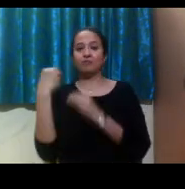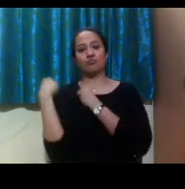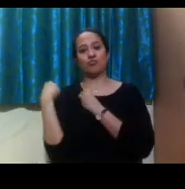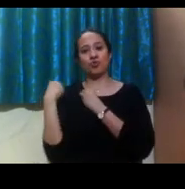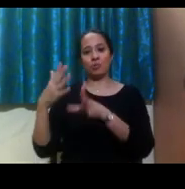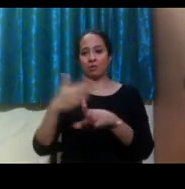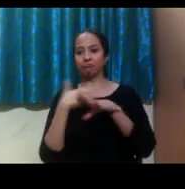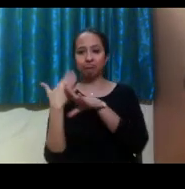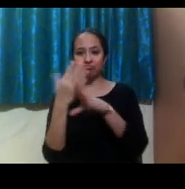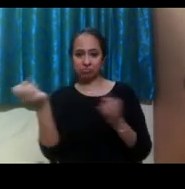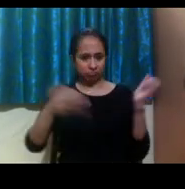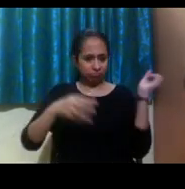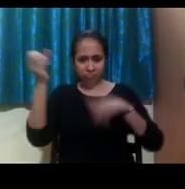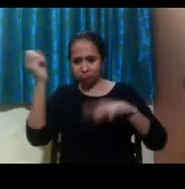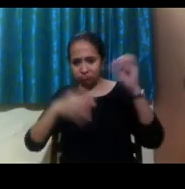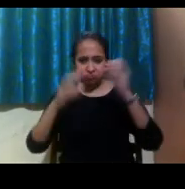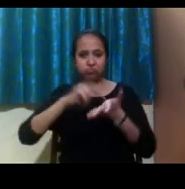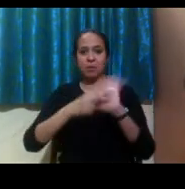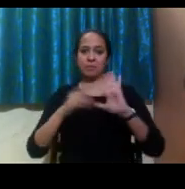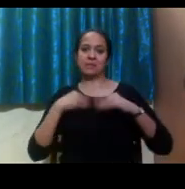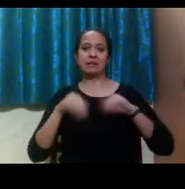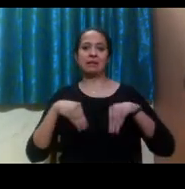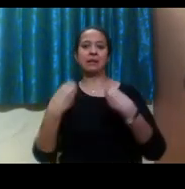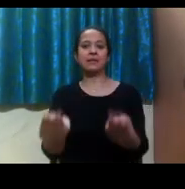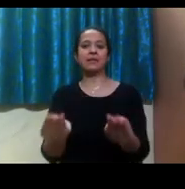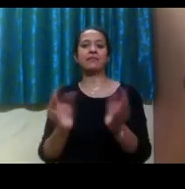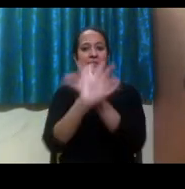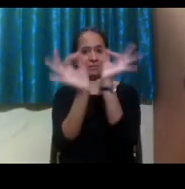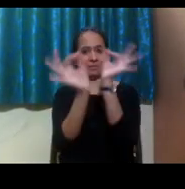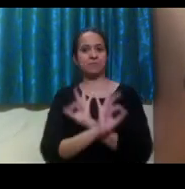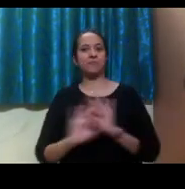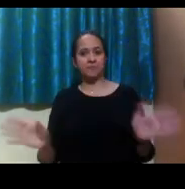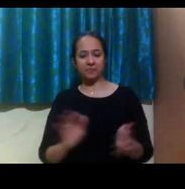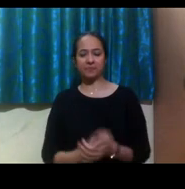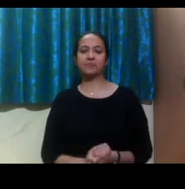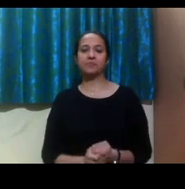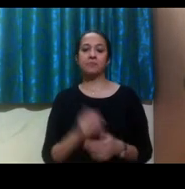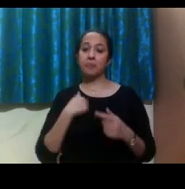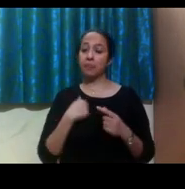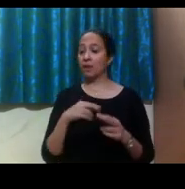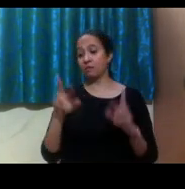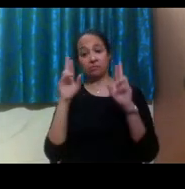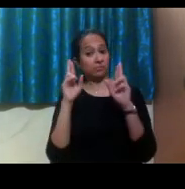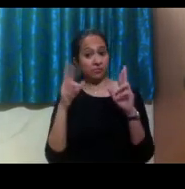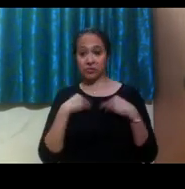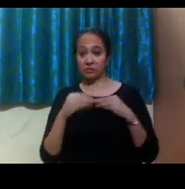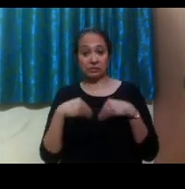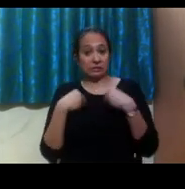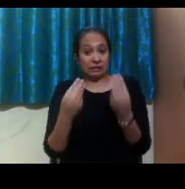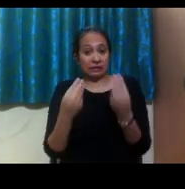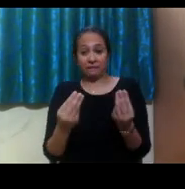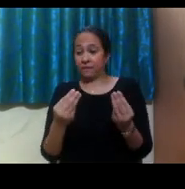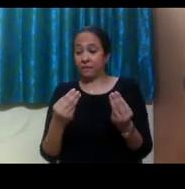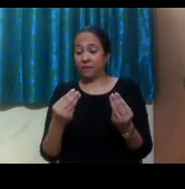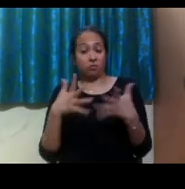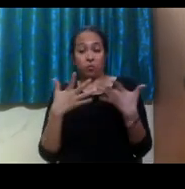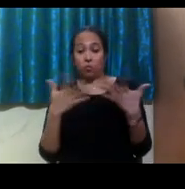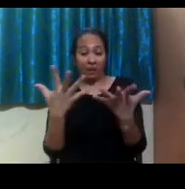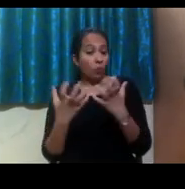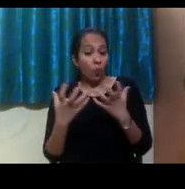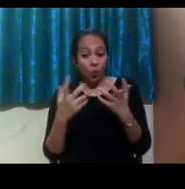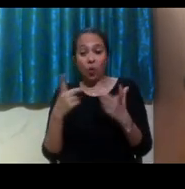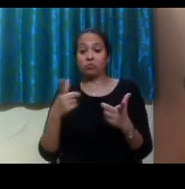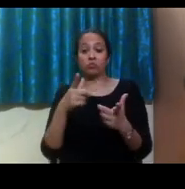that equal access, but you're still doing all the work. We still expect the same rigor and intensity as your other classmates,